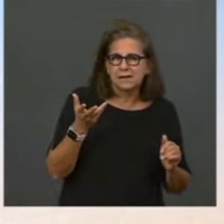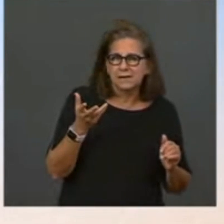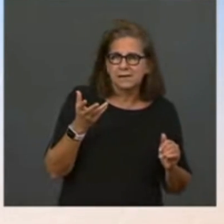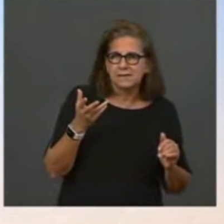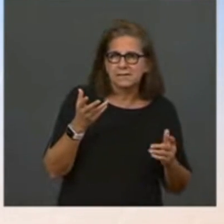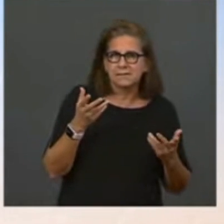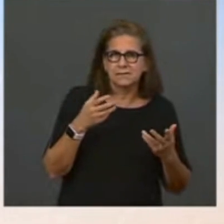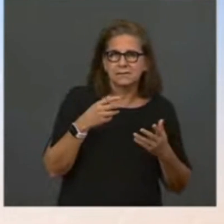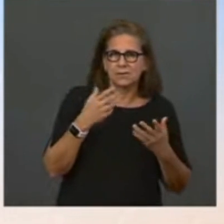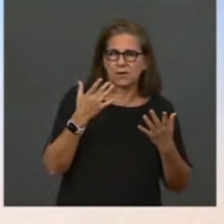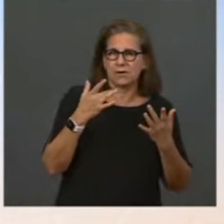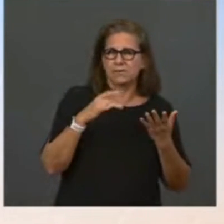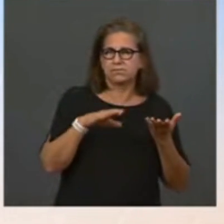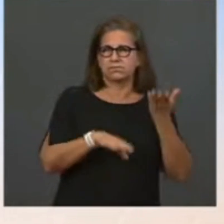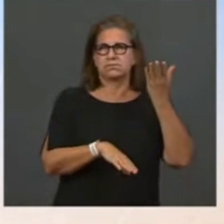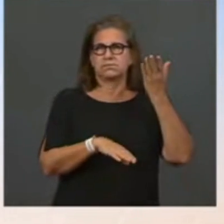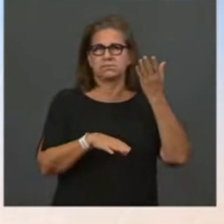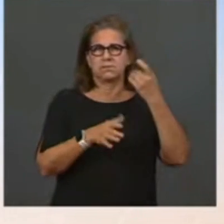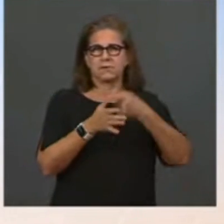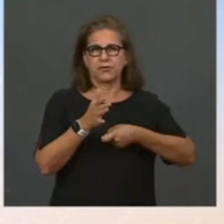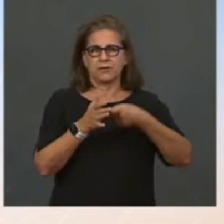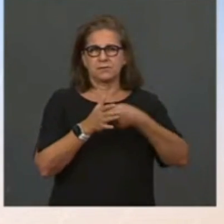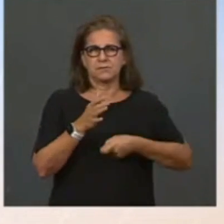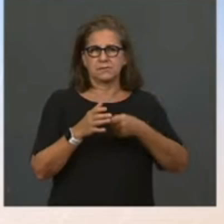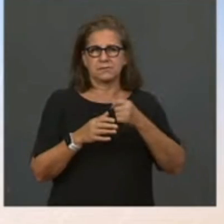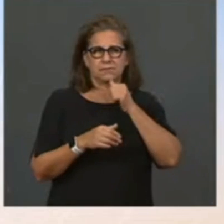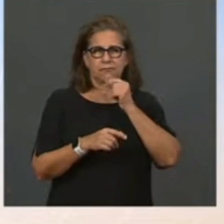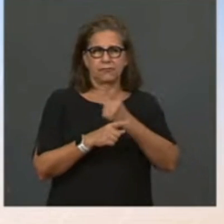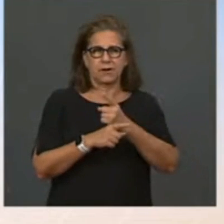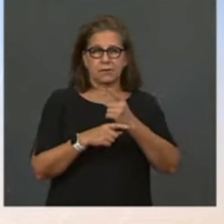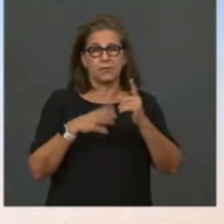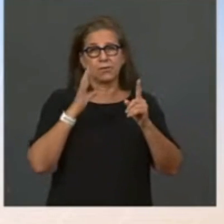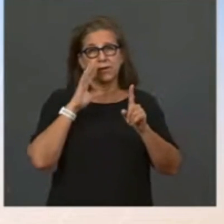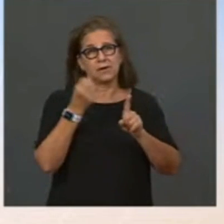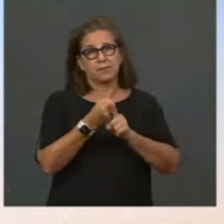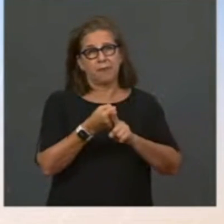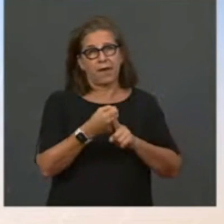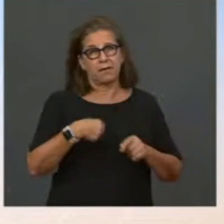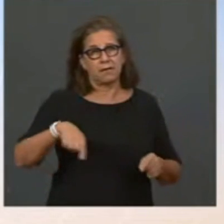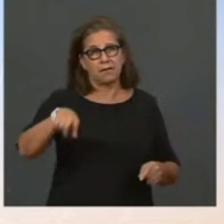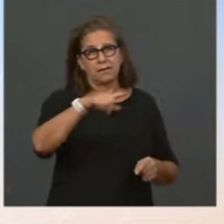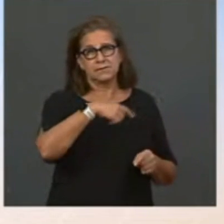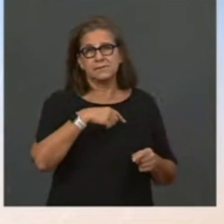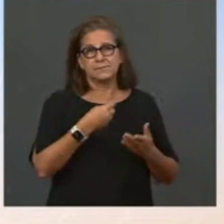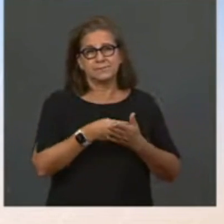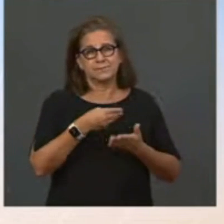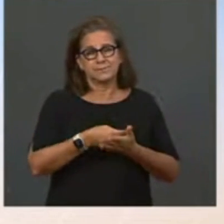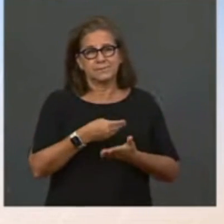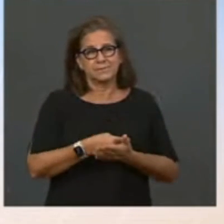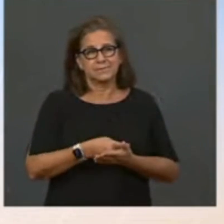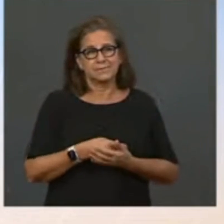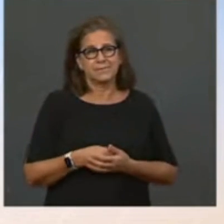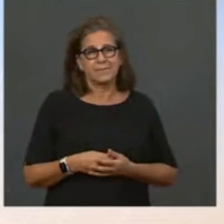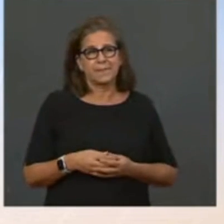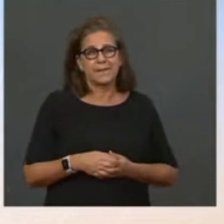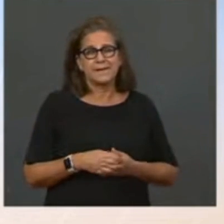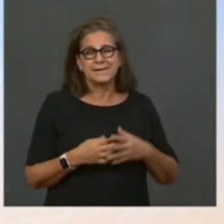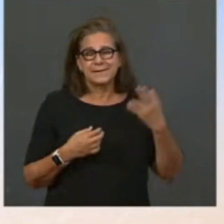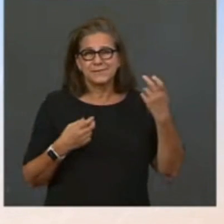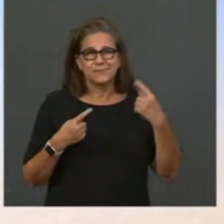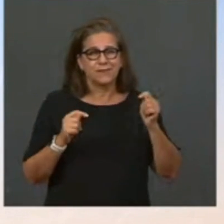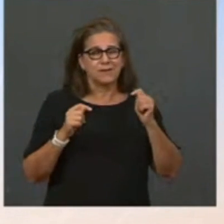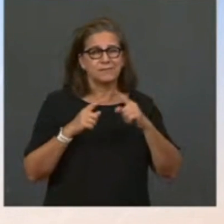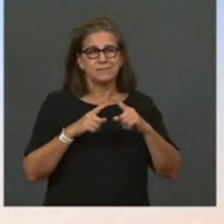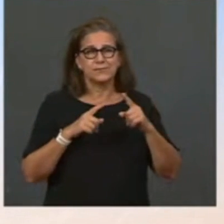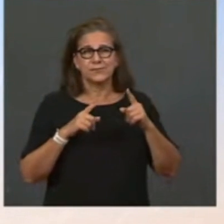impacting the cost of gas around the country. So we are working and using every single lever he can. But I think what people heard from him is some